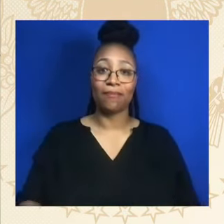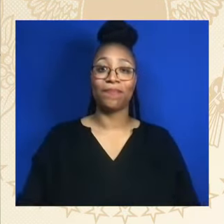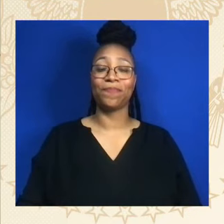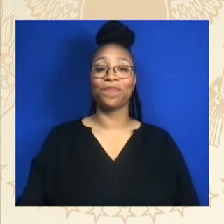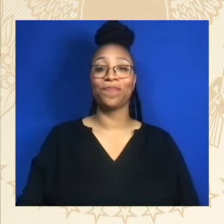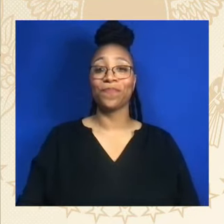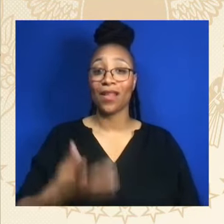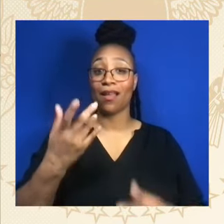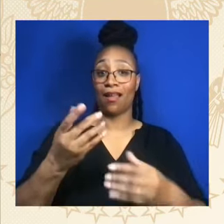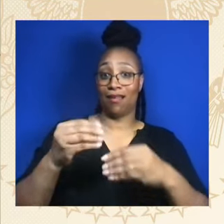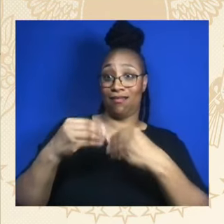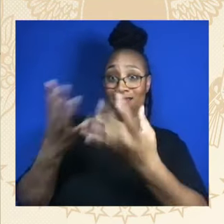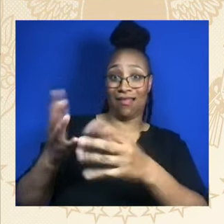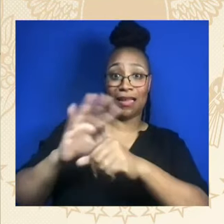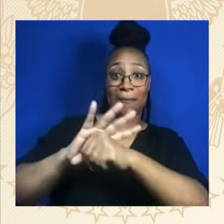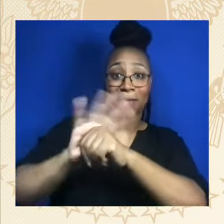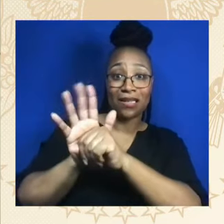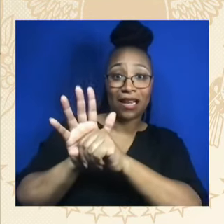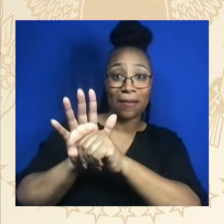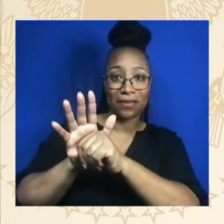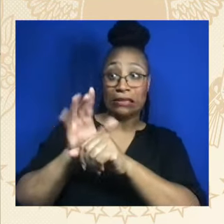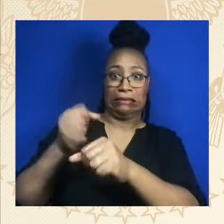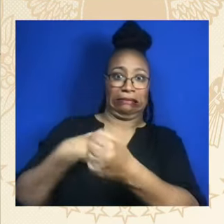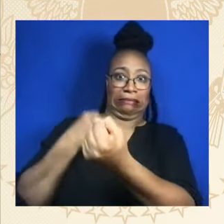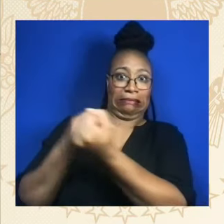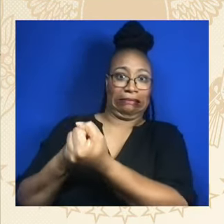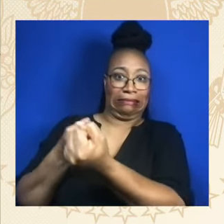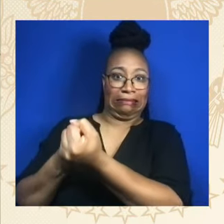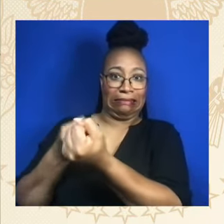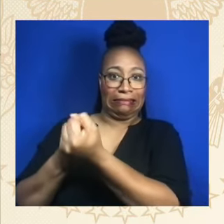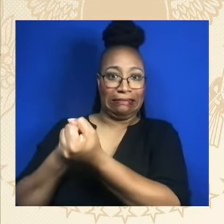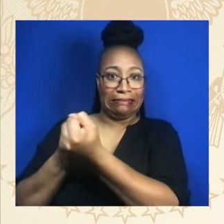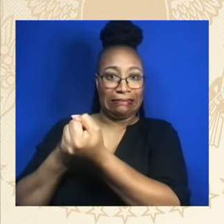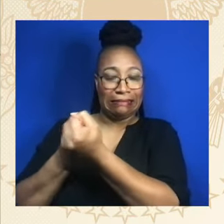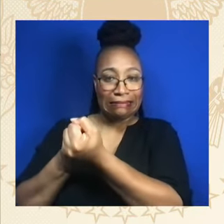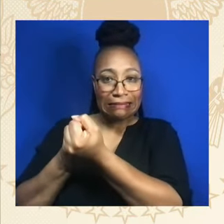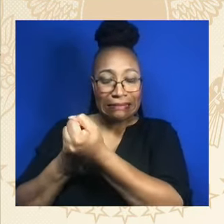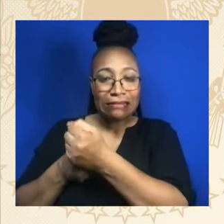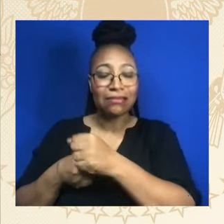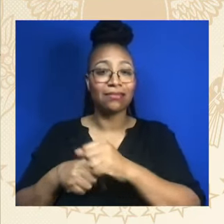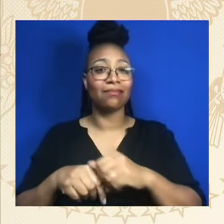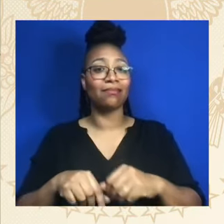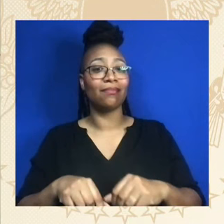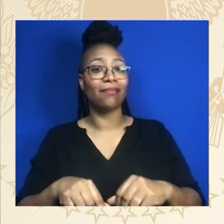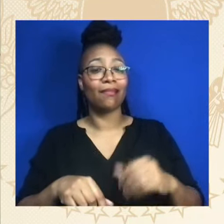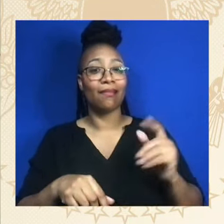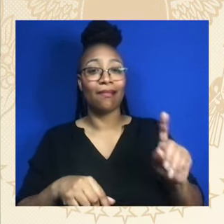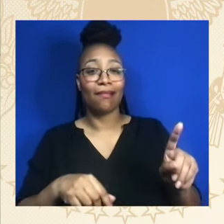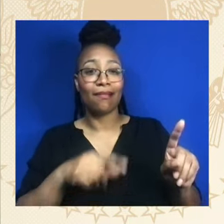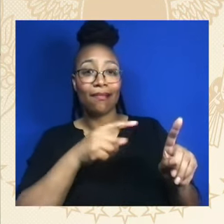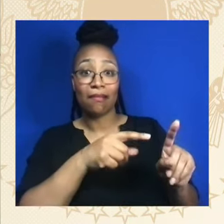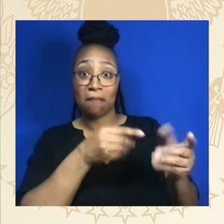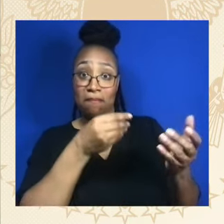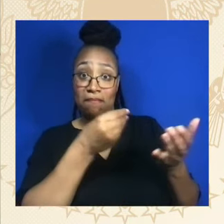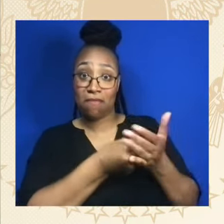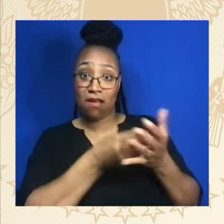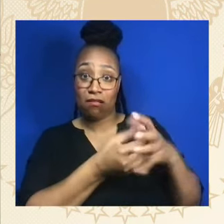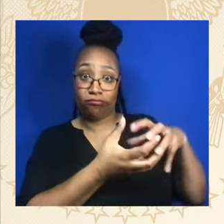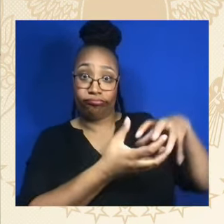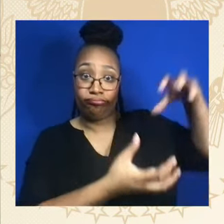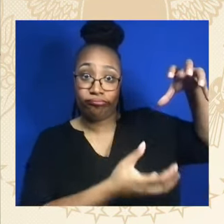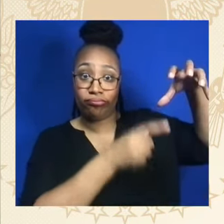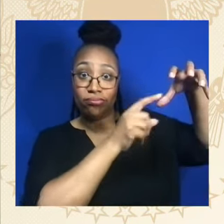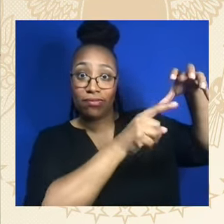overwhelmingly benefit the wealthiest people in America, who were the people who paid to bring these suits. Look, folks, you've to give me a break.